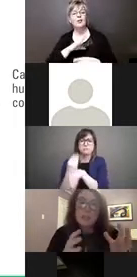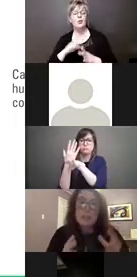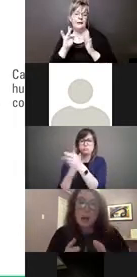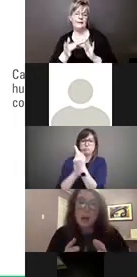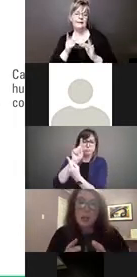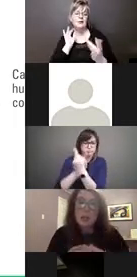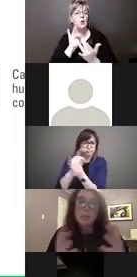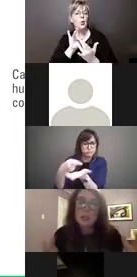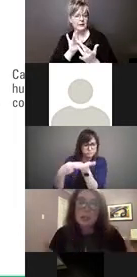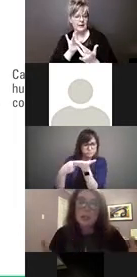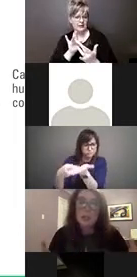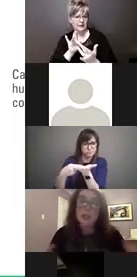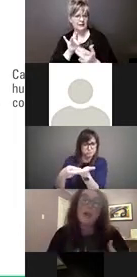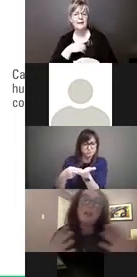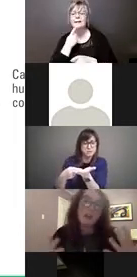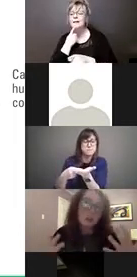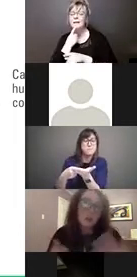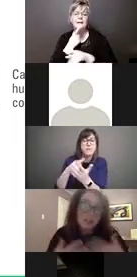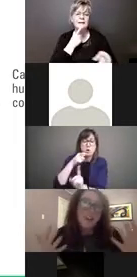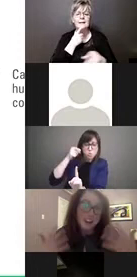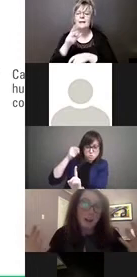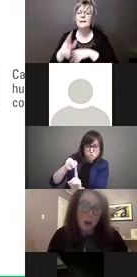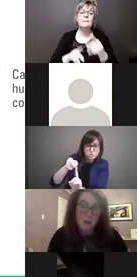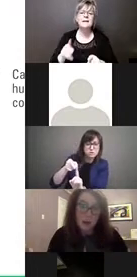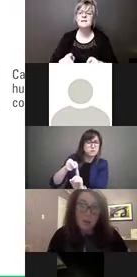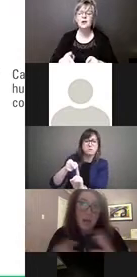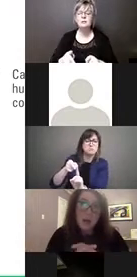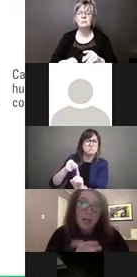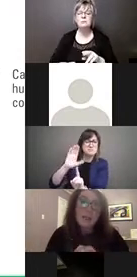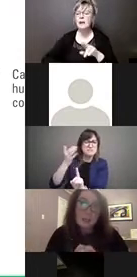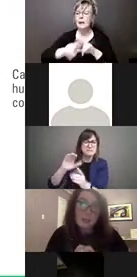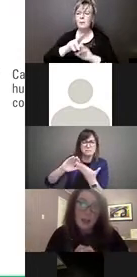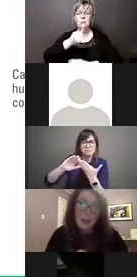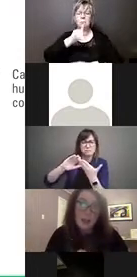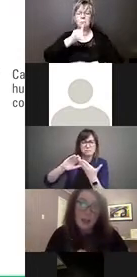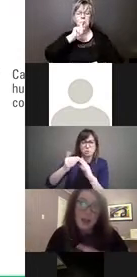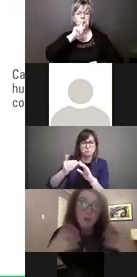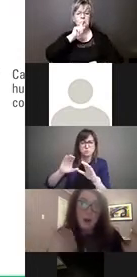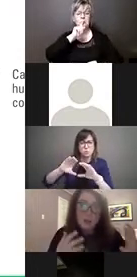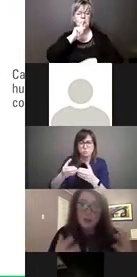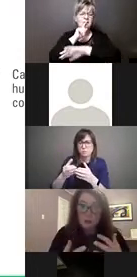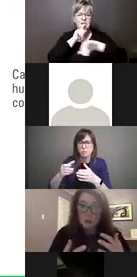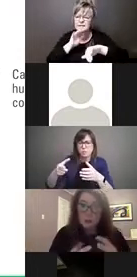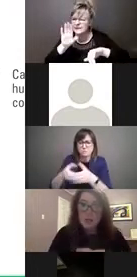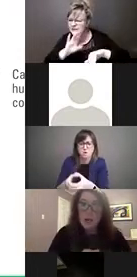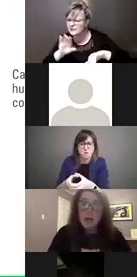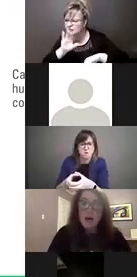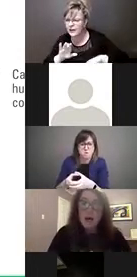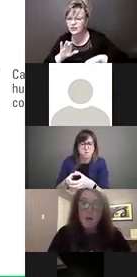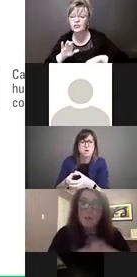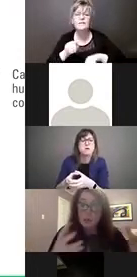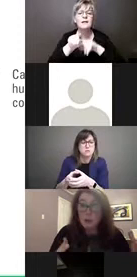specifically targeted the participation of those who we did not hear a lot from in the survey. And one of those groups